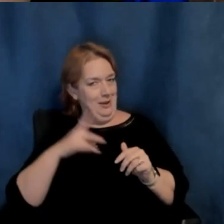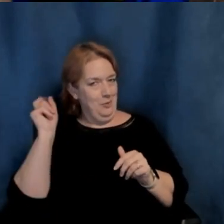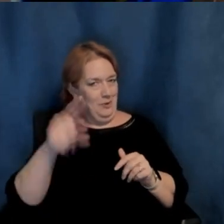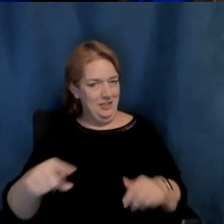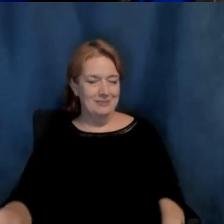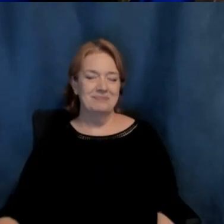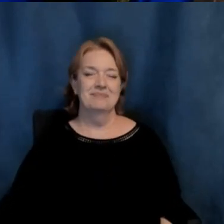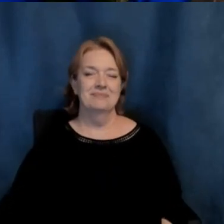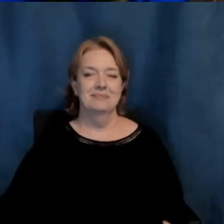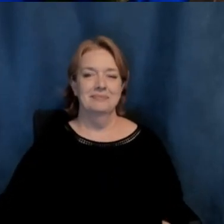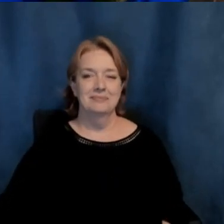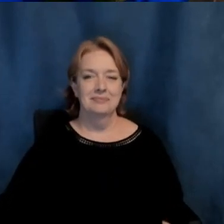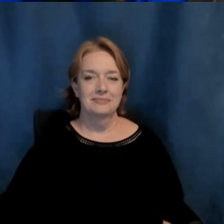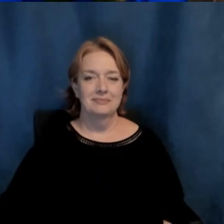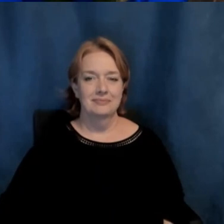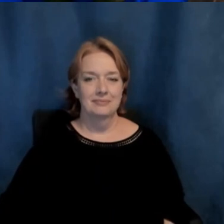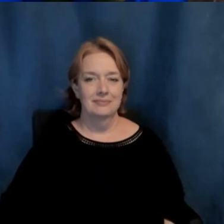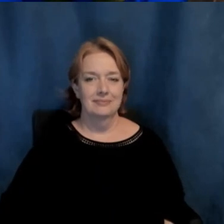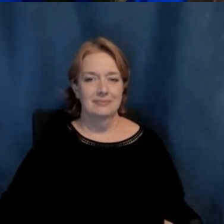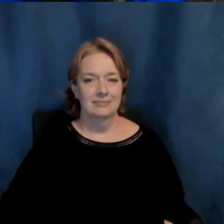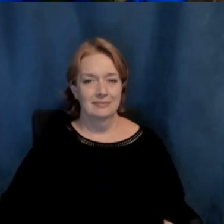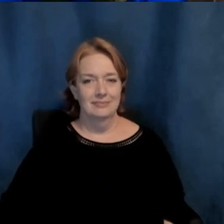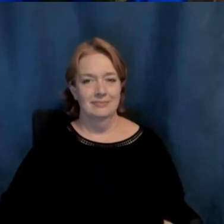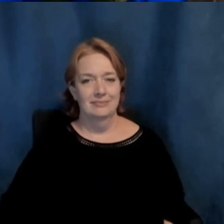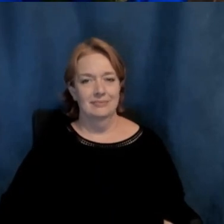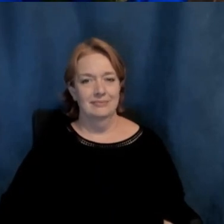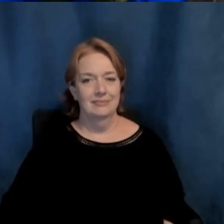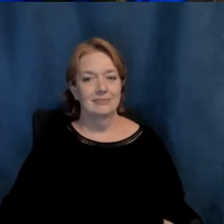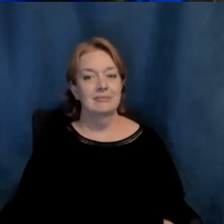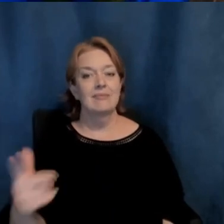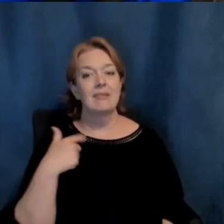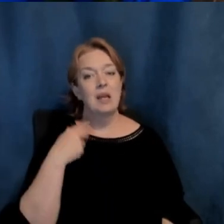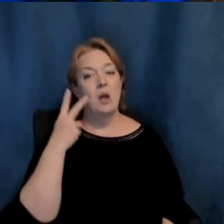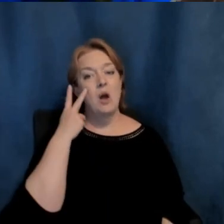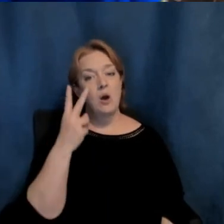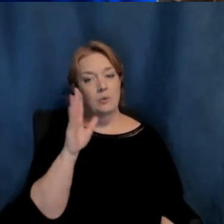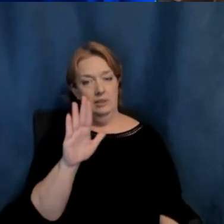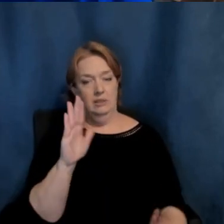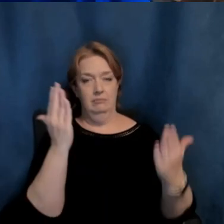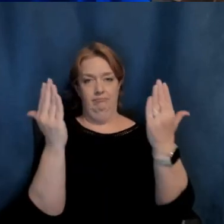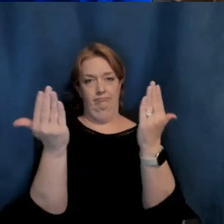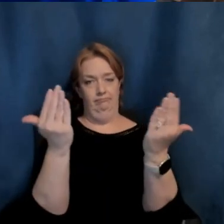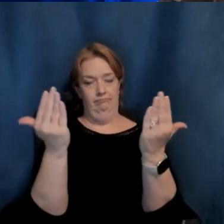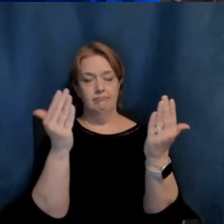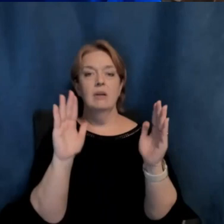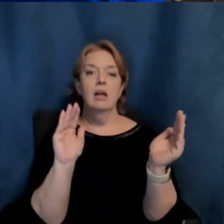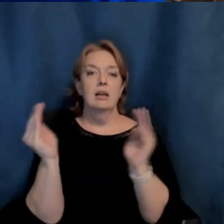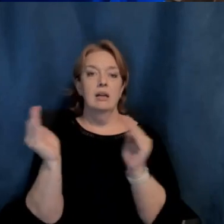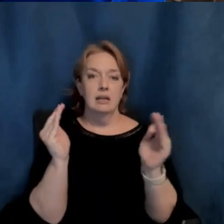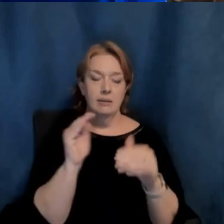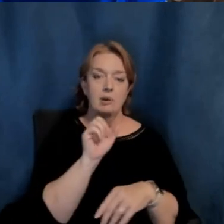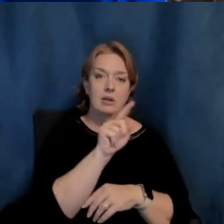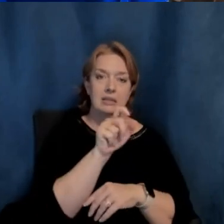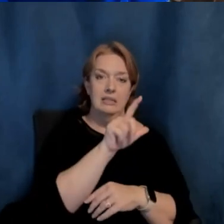So we've seen in your slides some really cool comparisons between Steele's work and historic and some contemporary